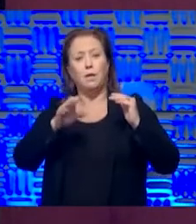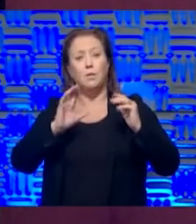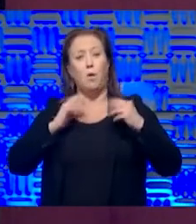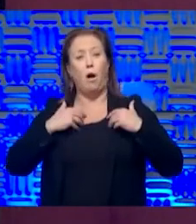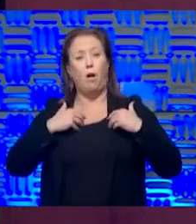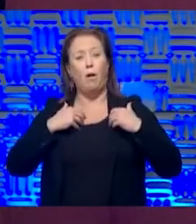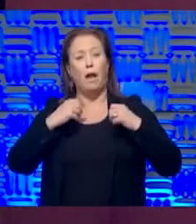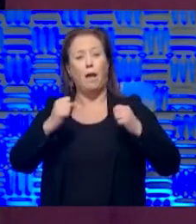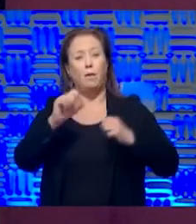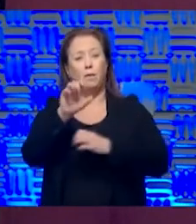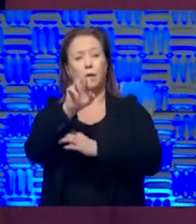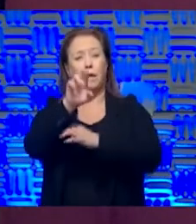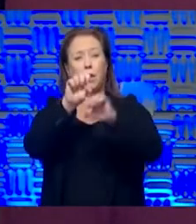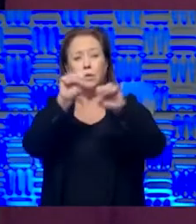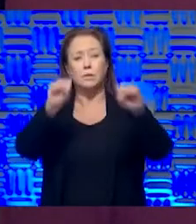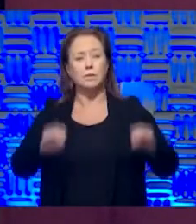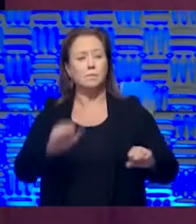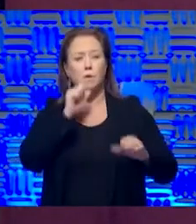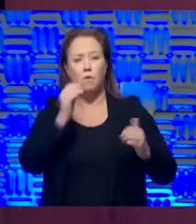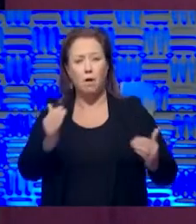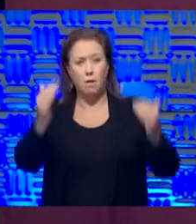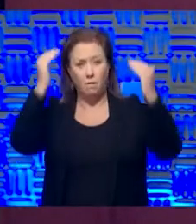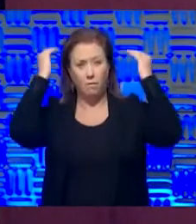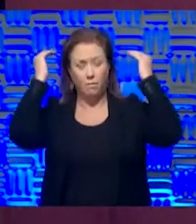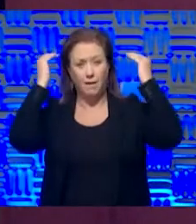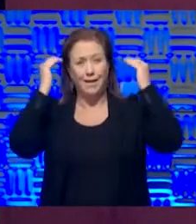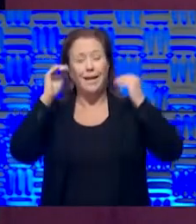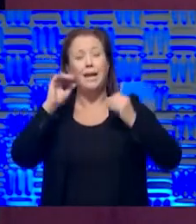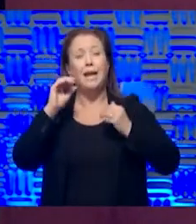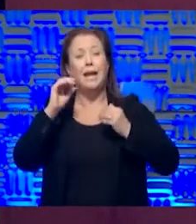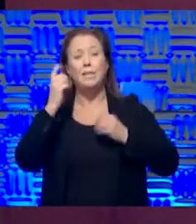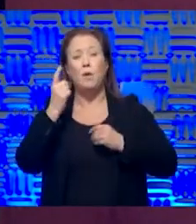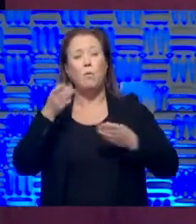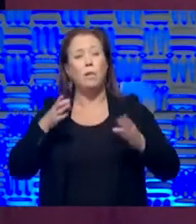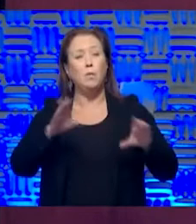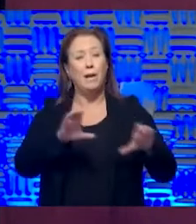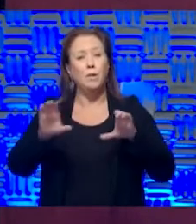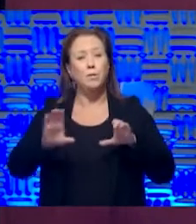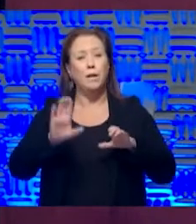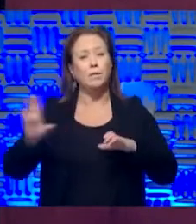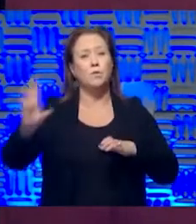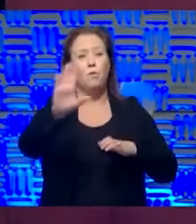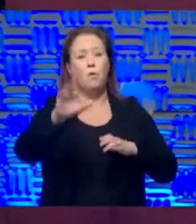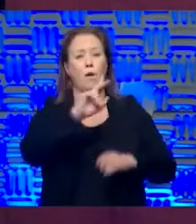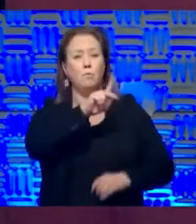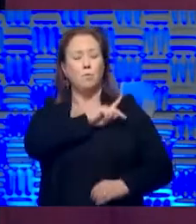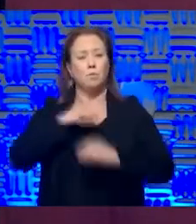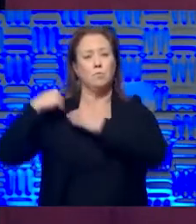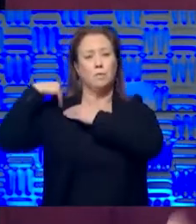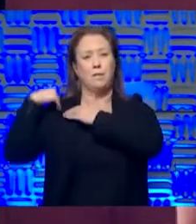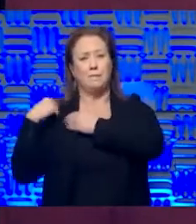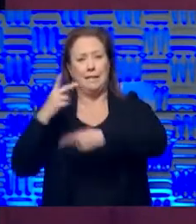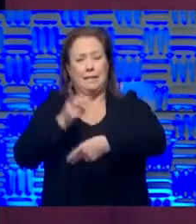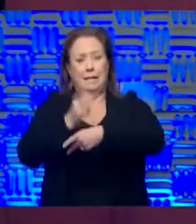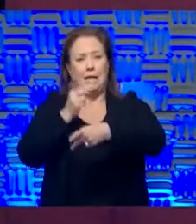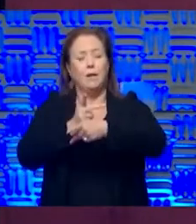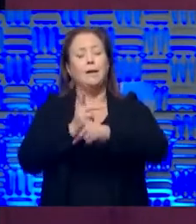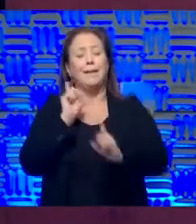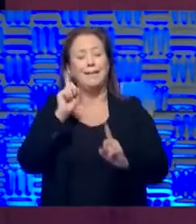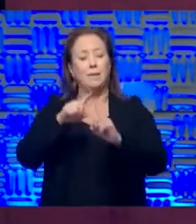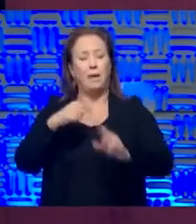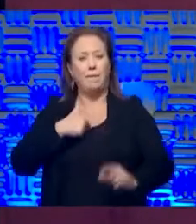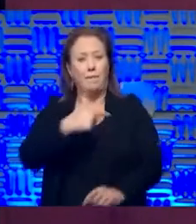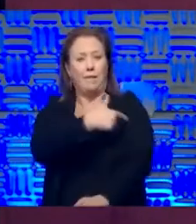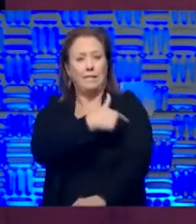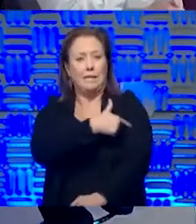systems aren't overwhelmed is through personal responsibility. There isn't until we have a vaccination or therapy, that's the choice we